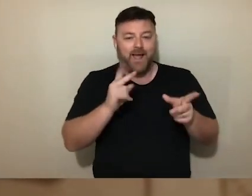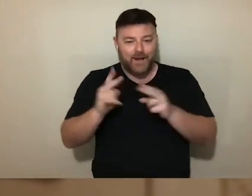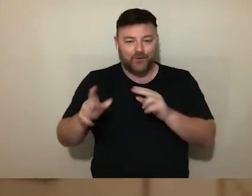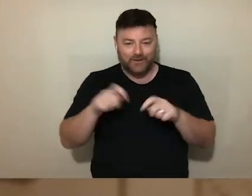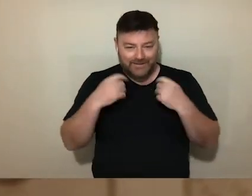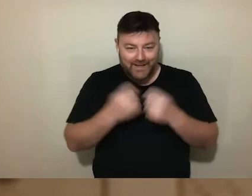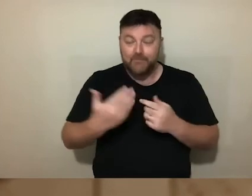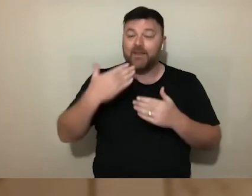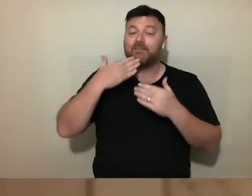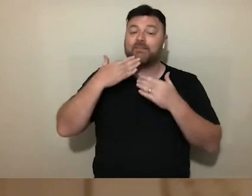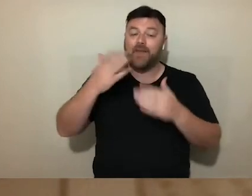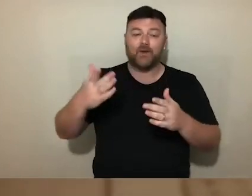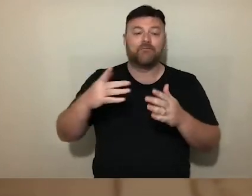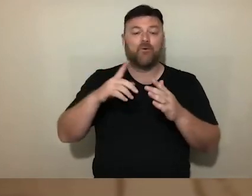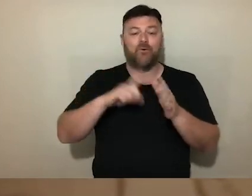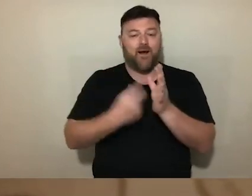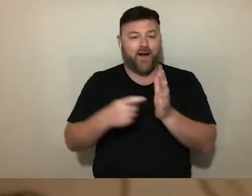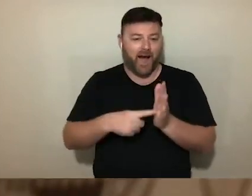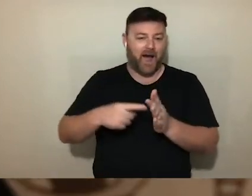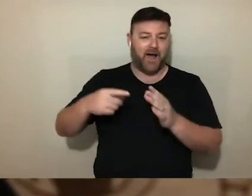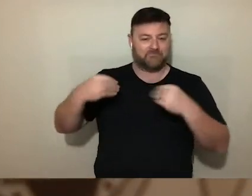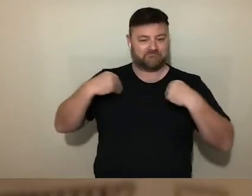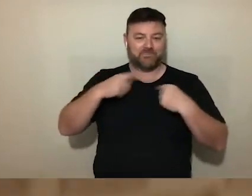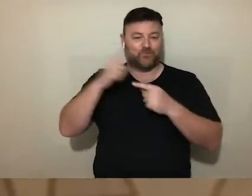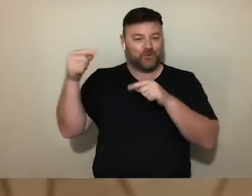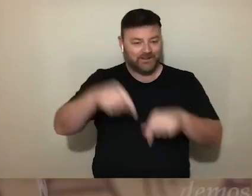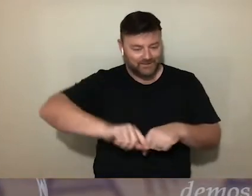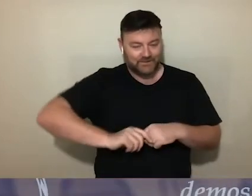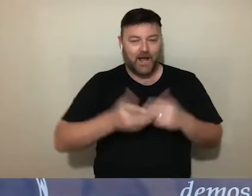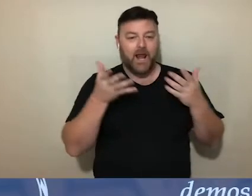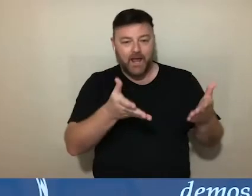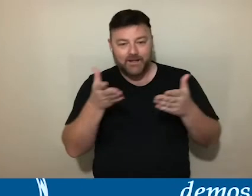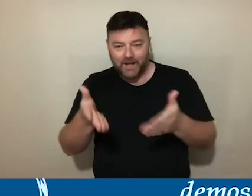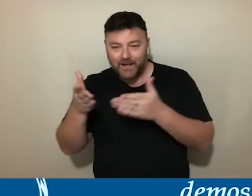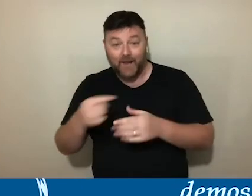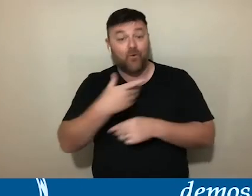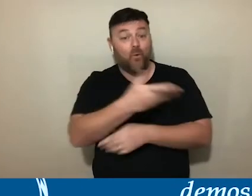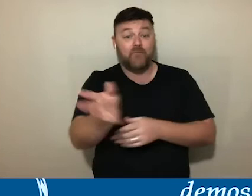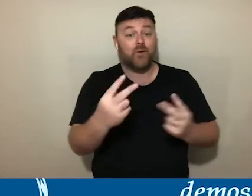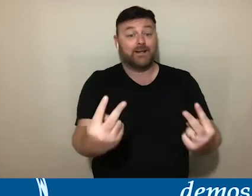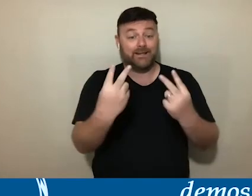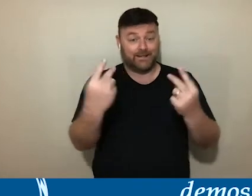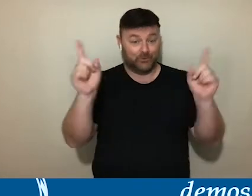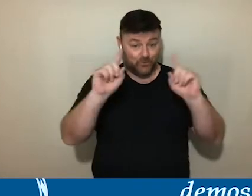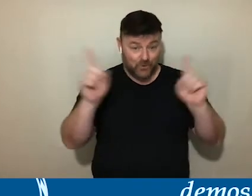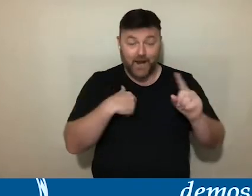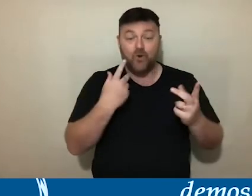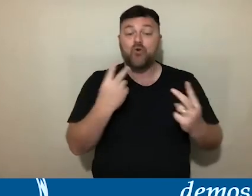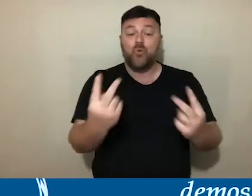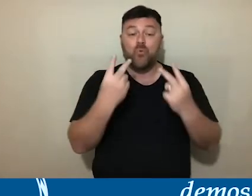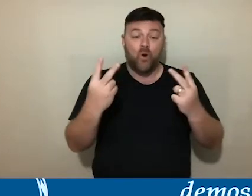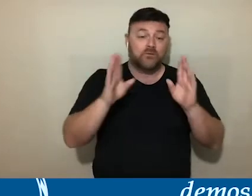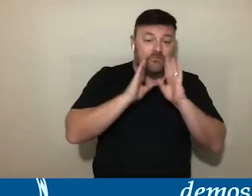having us over and creating this great event. And thanks for all accompanying us today, either here or online, Facebook,